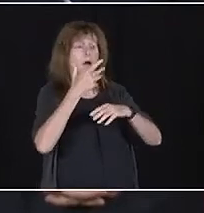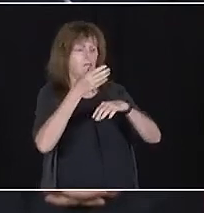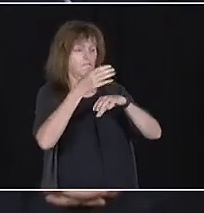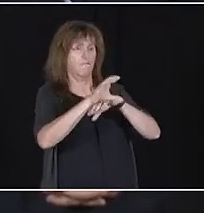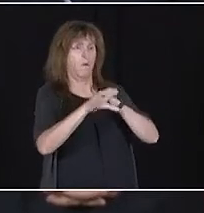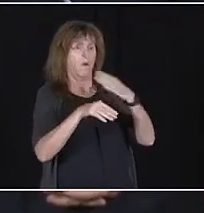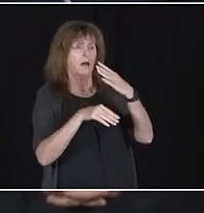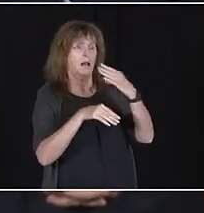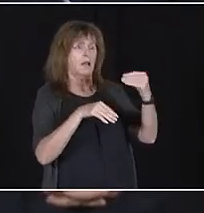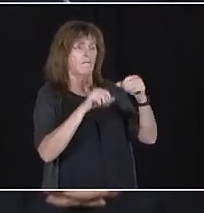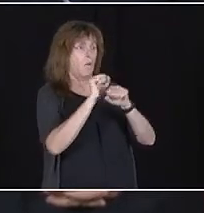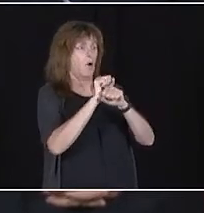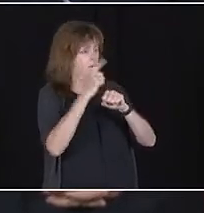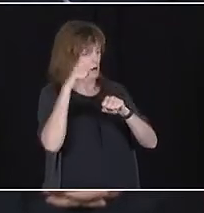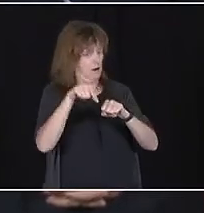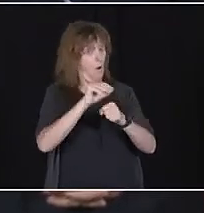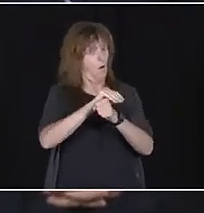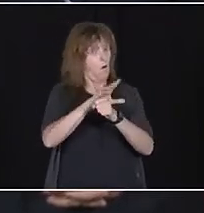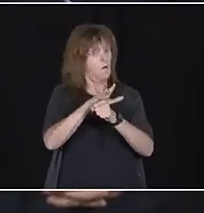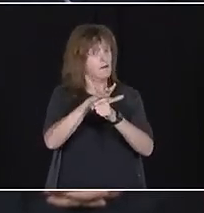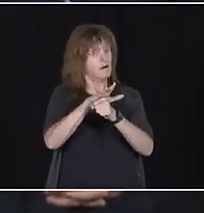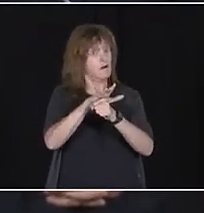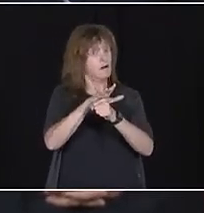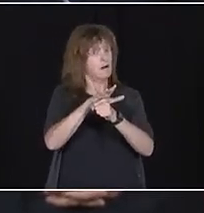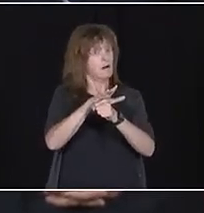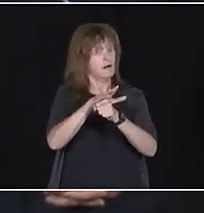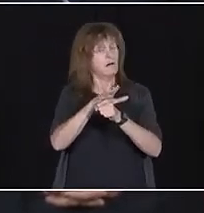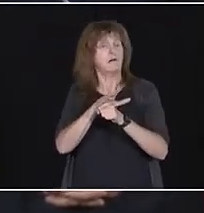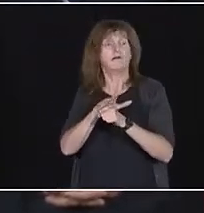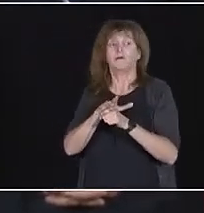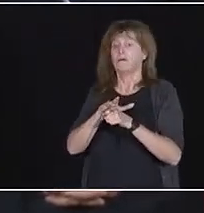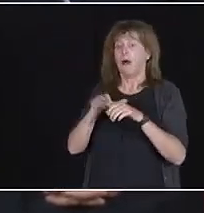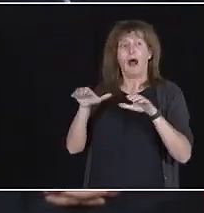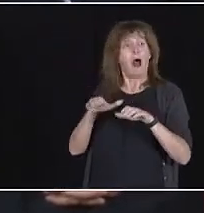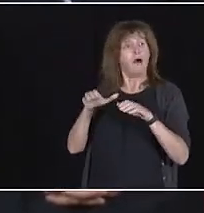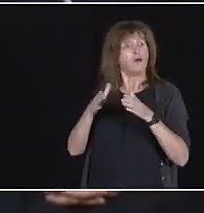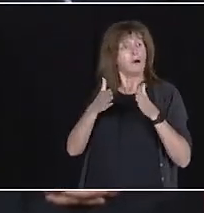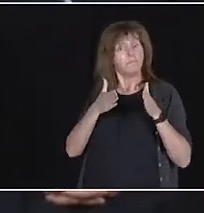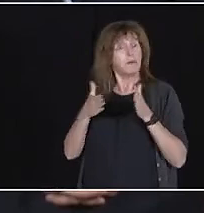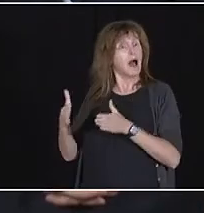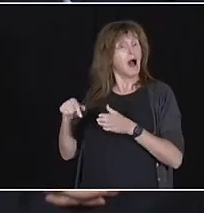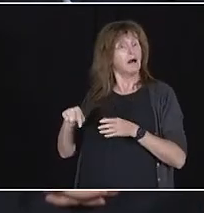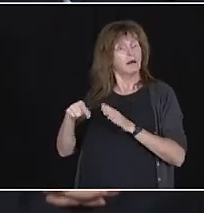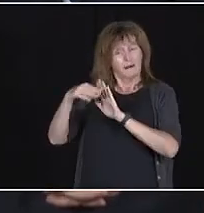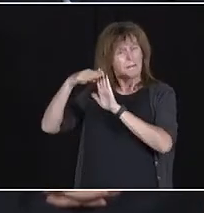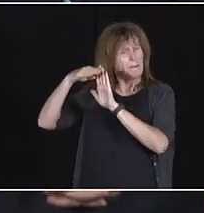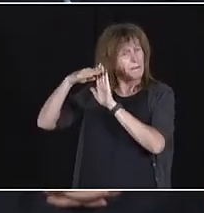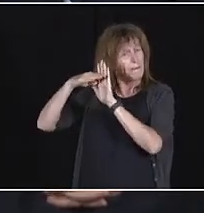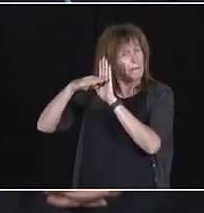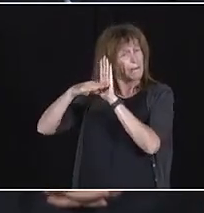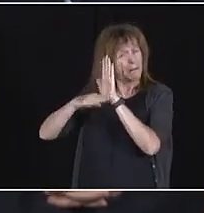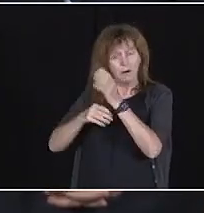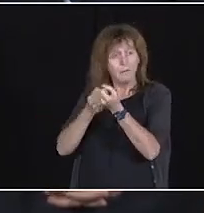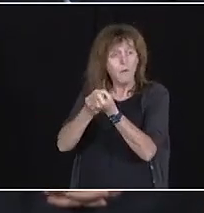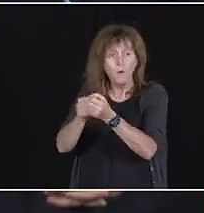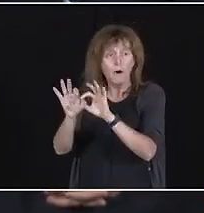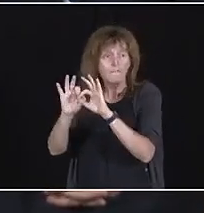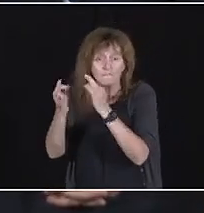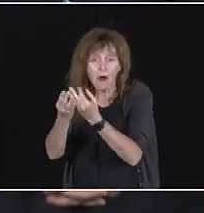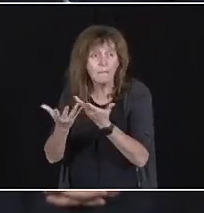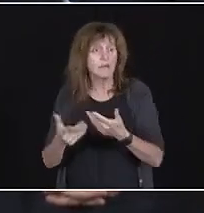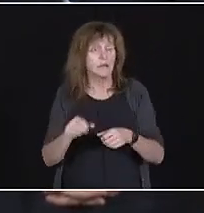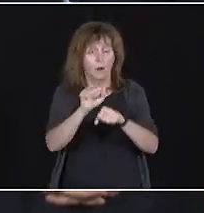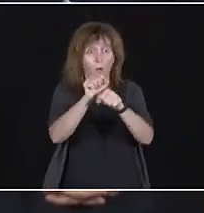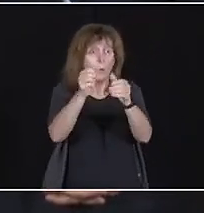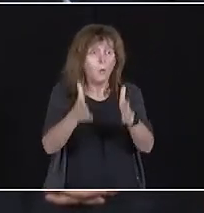COVID-19 action plan to support our frontline healthcare workers, families, workers, students, and